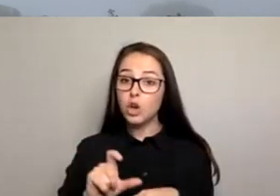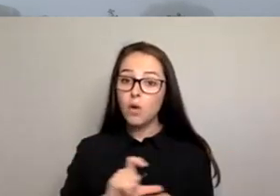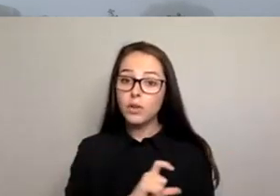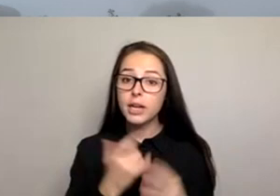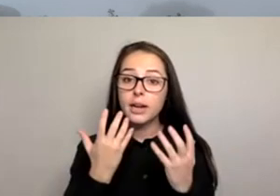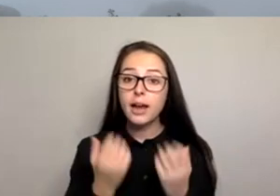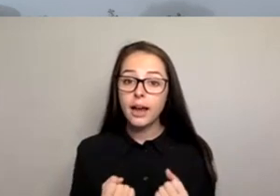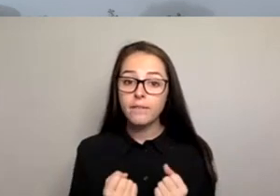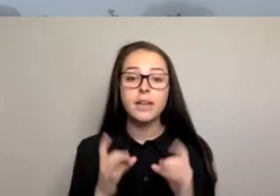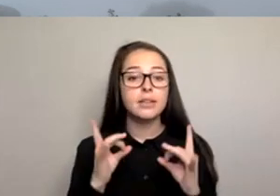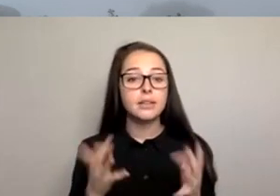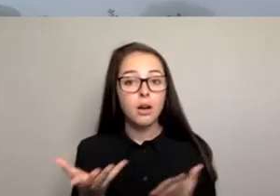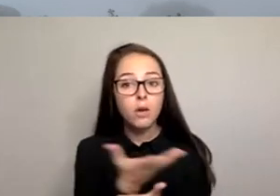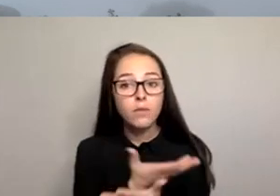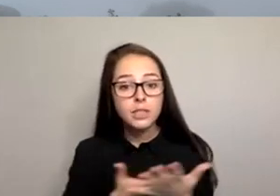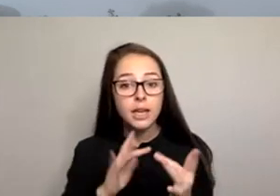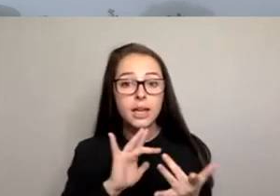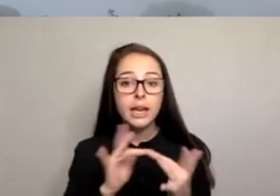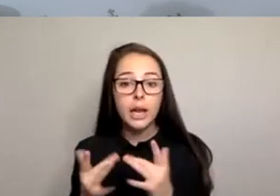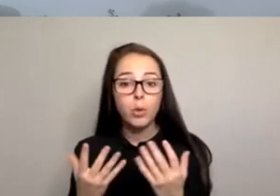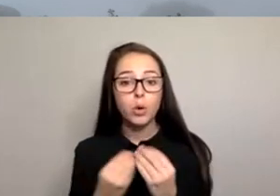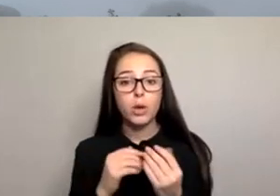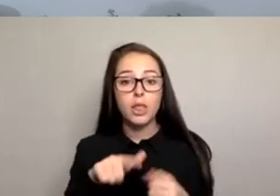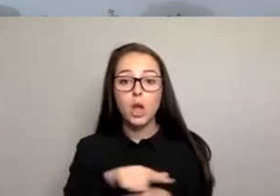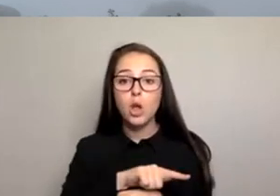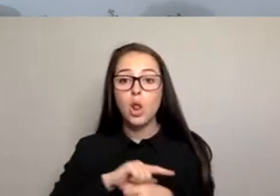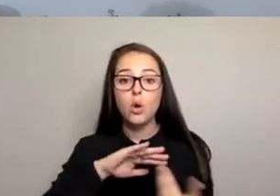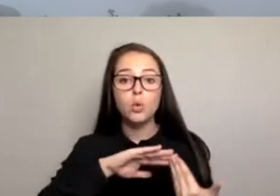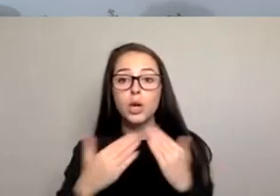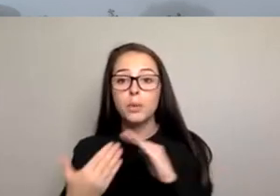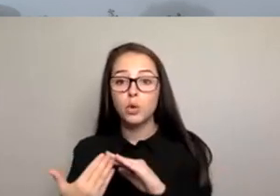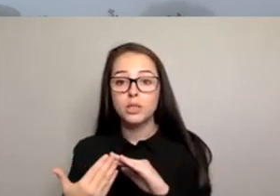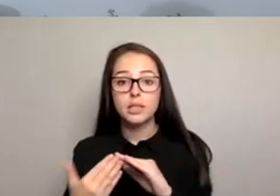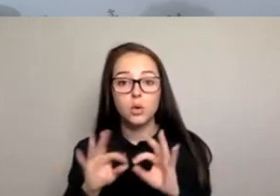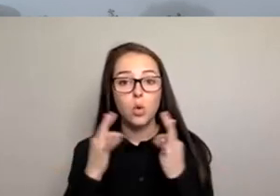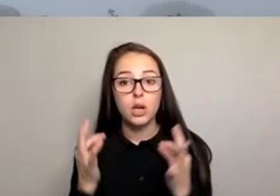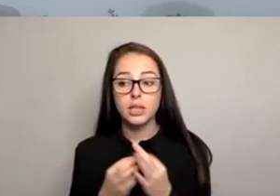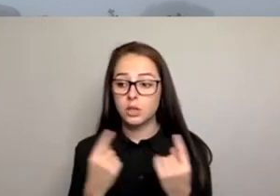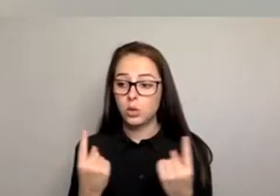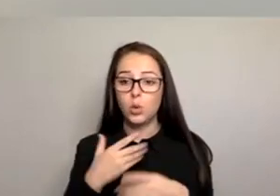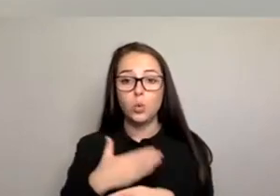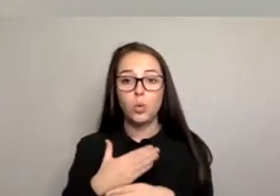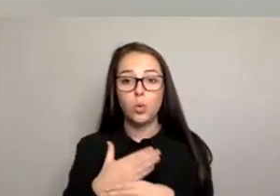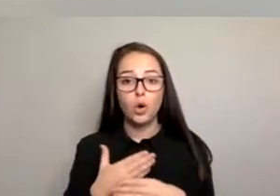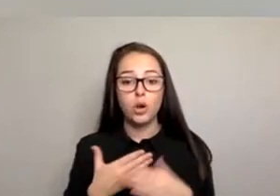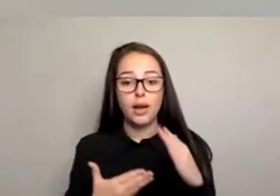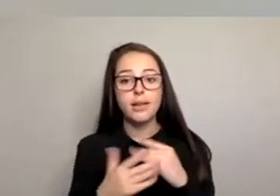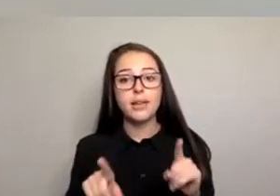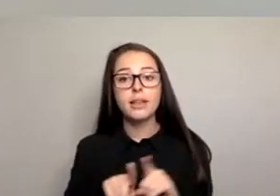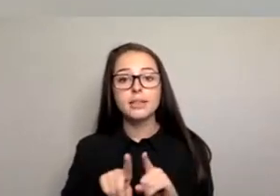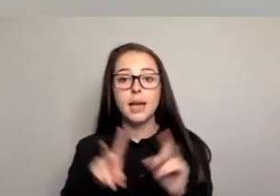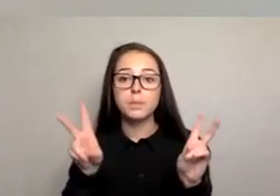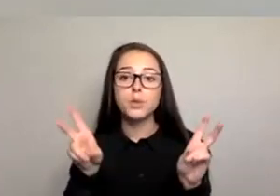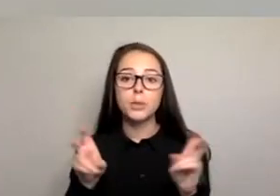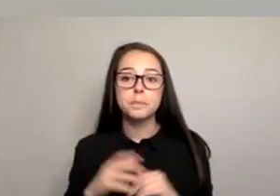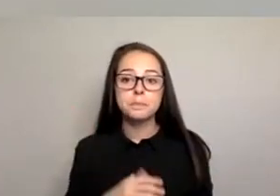conversations and also networking with your local community organizations working in this space. Thank you so much, Romola. And